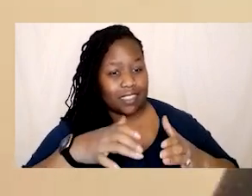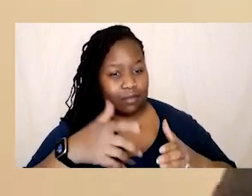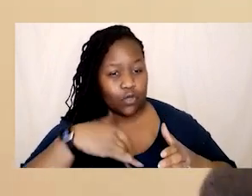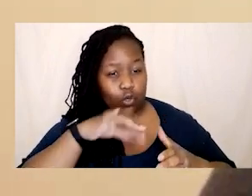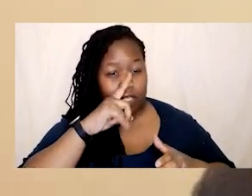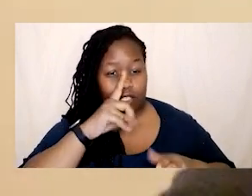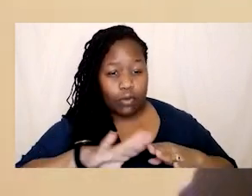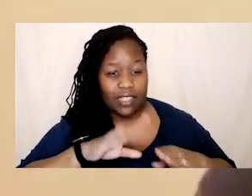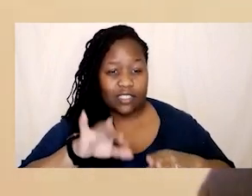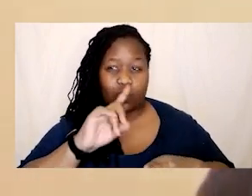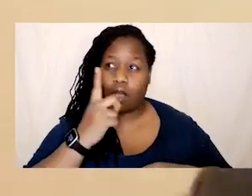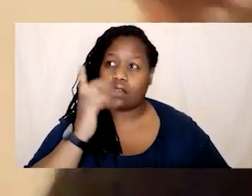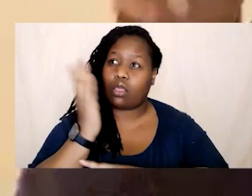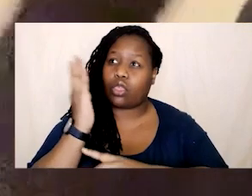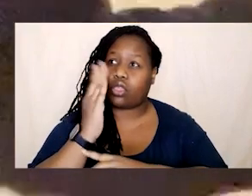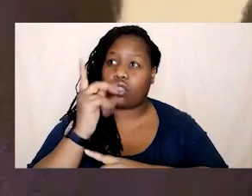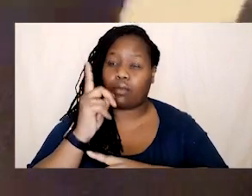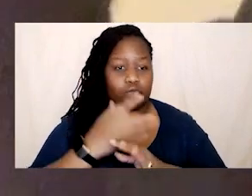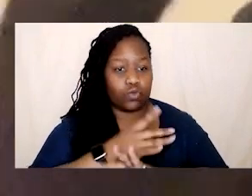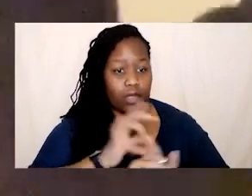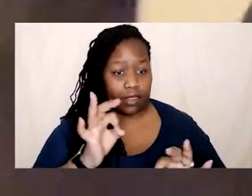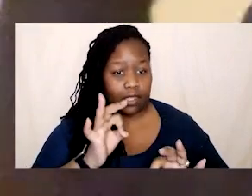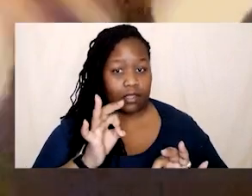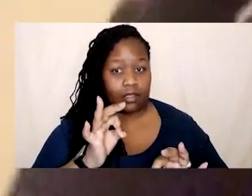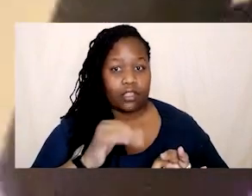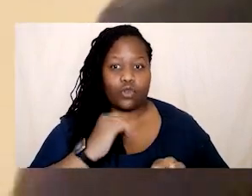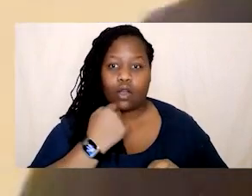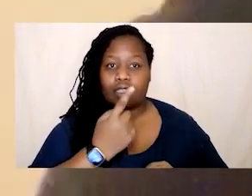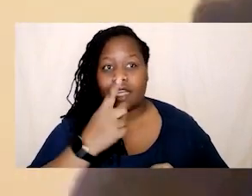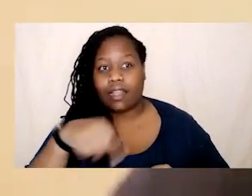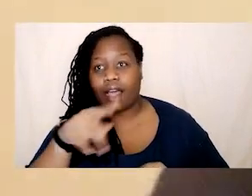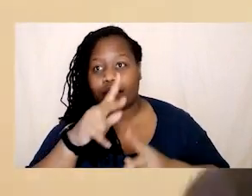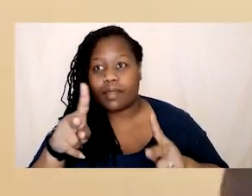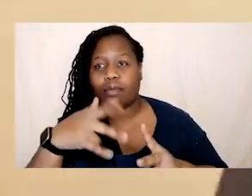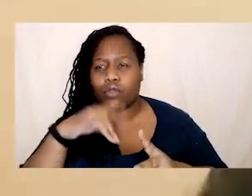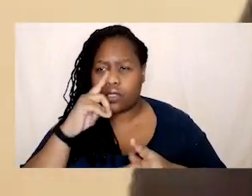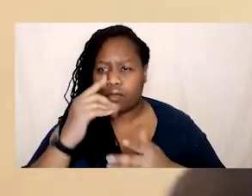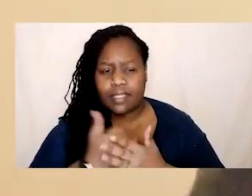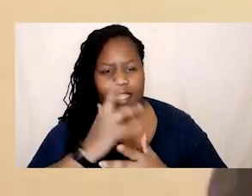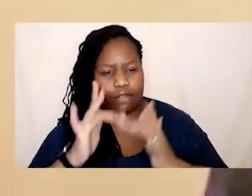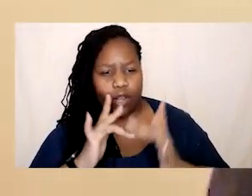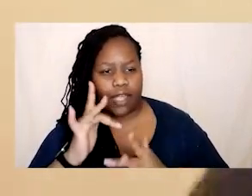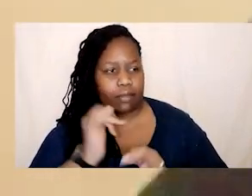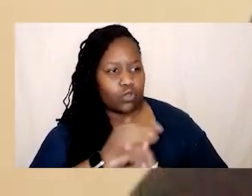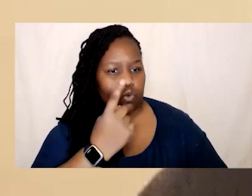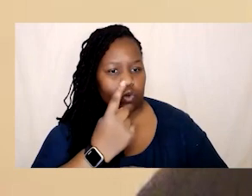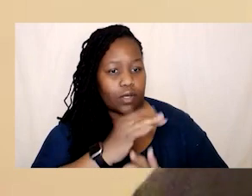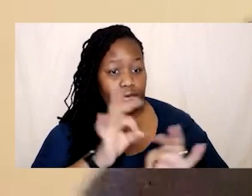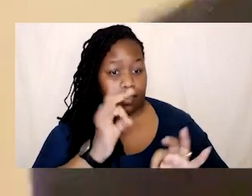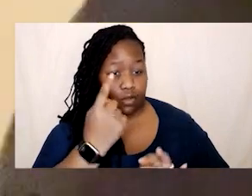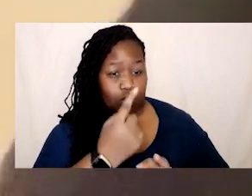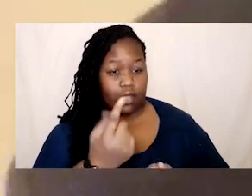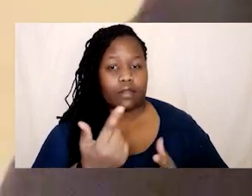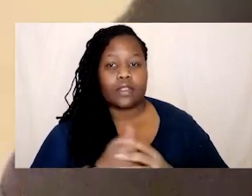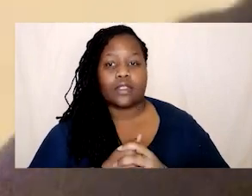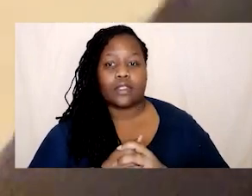preach you can't just now be like bt sport wants to tell social media platforms they need to be safe online you need to walk the talk and part of that was saying